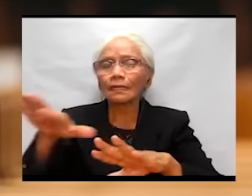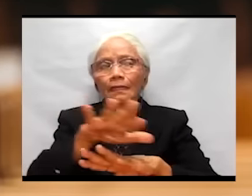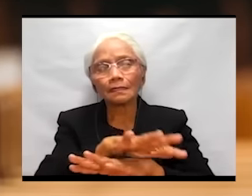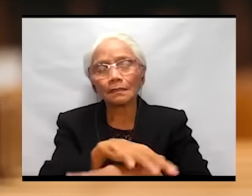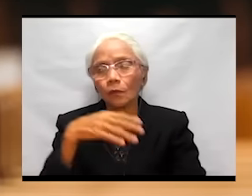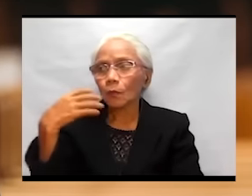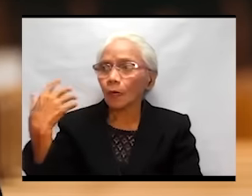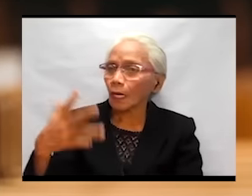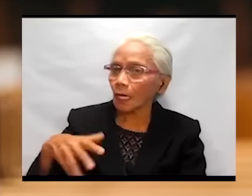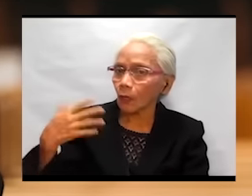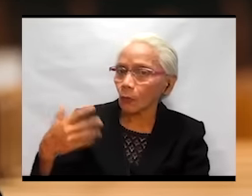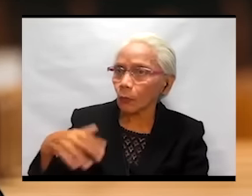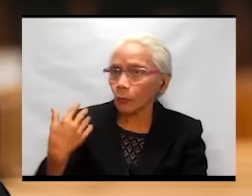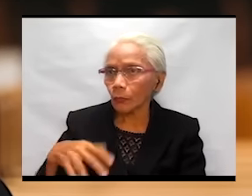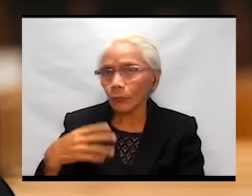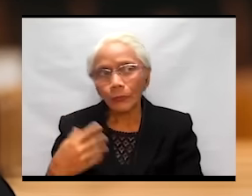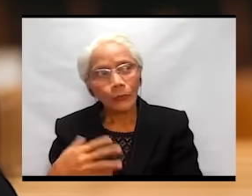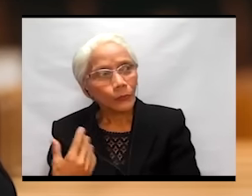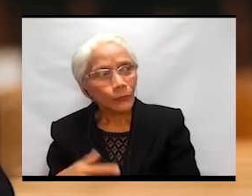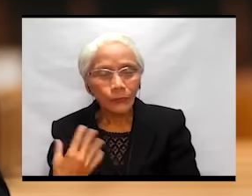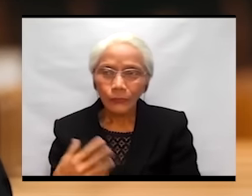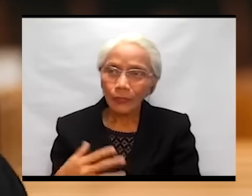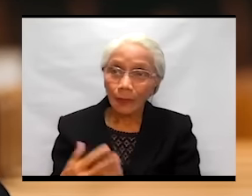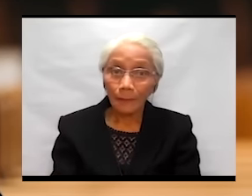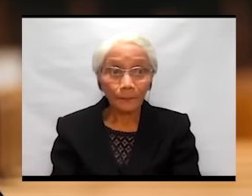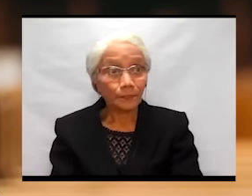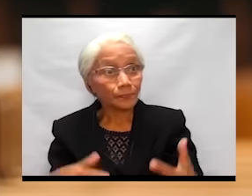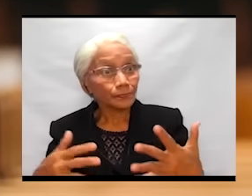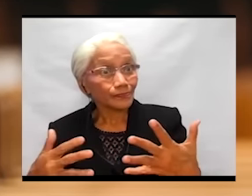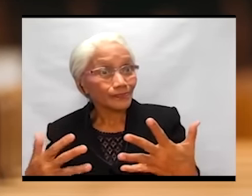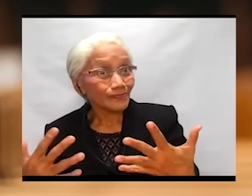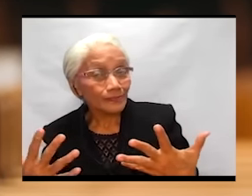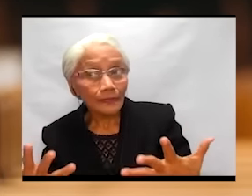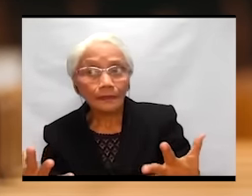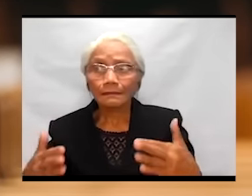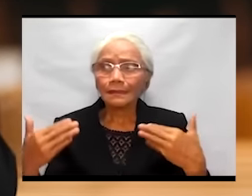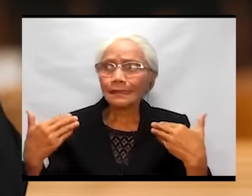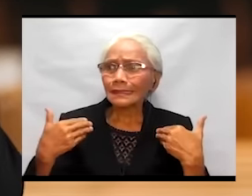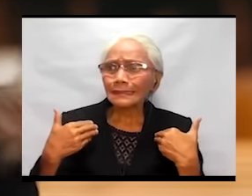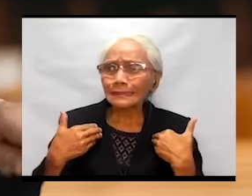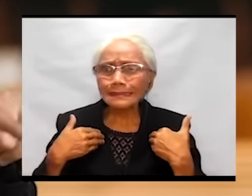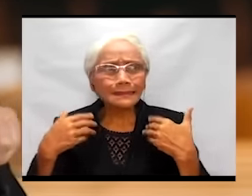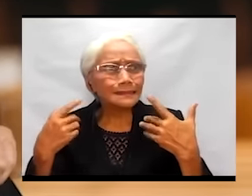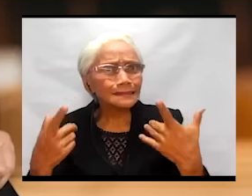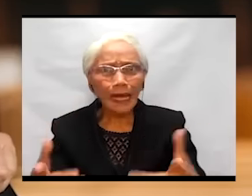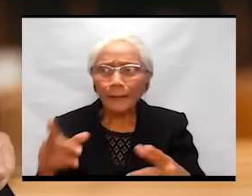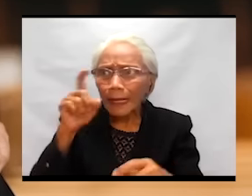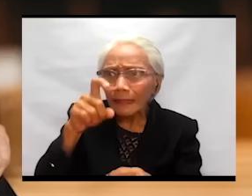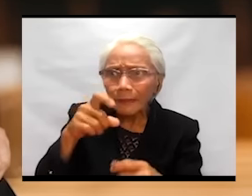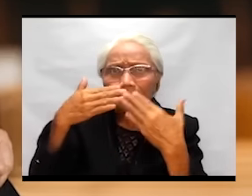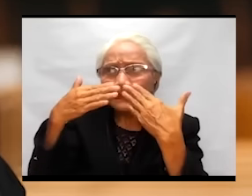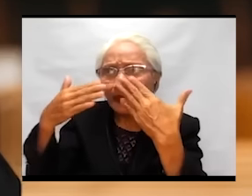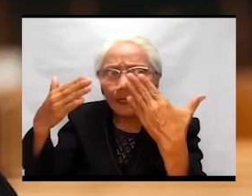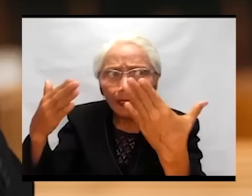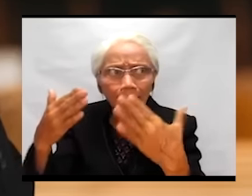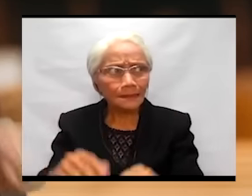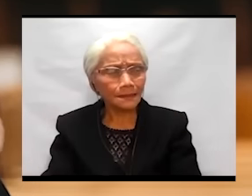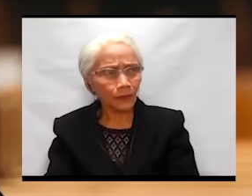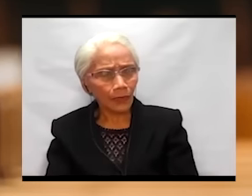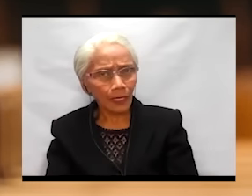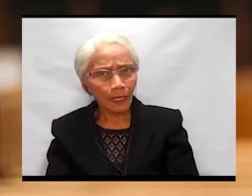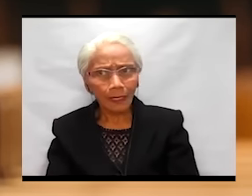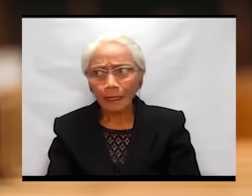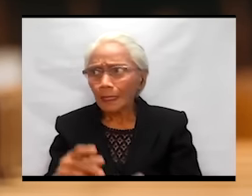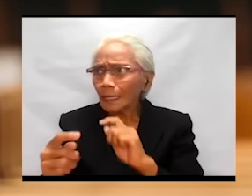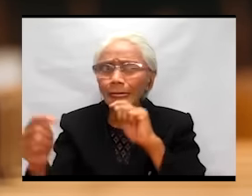The exuberance and thanksgiving turned into blaming. Blaming